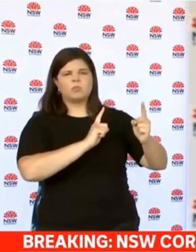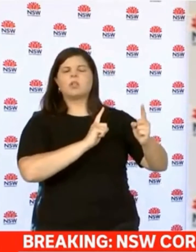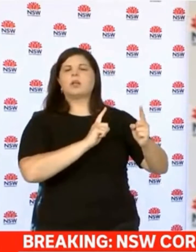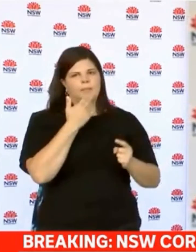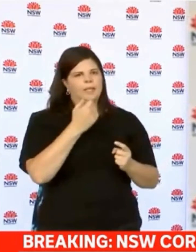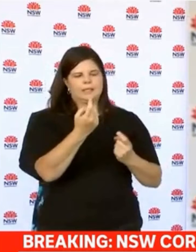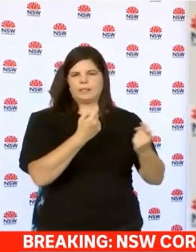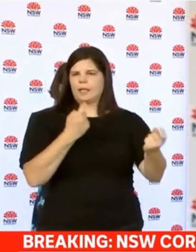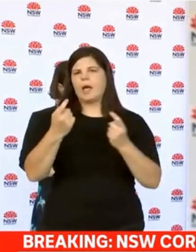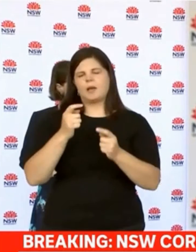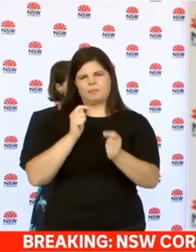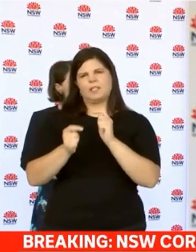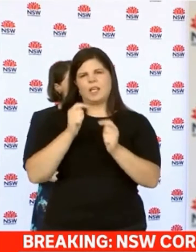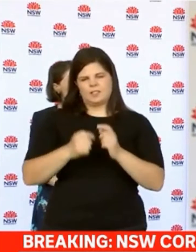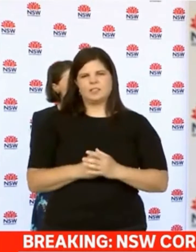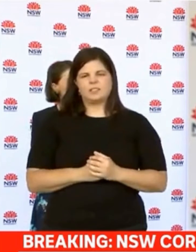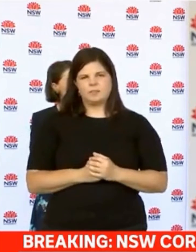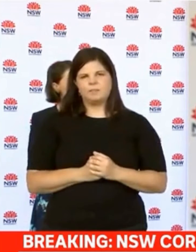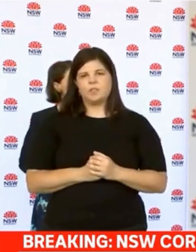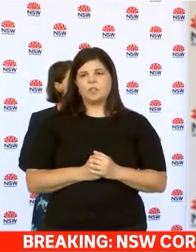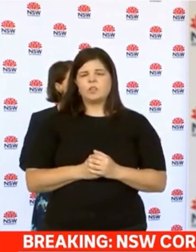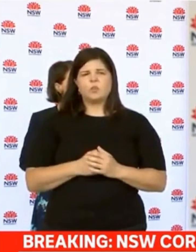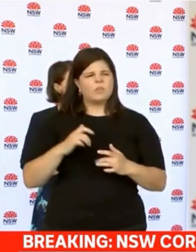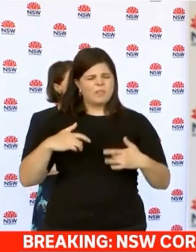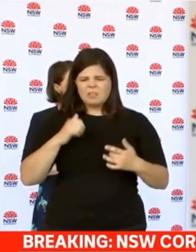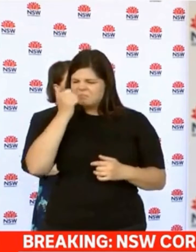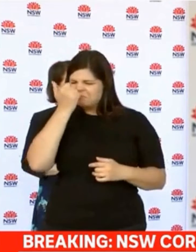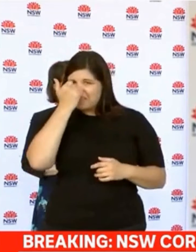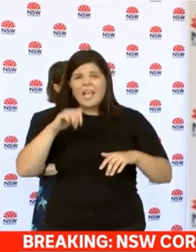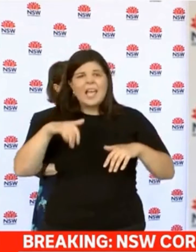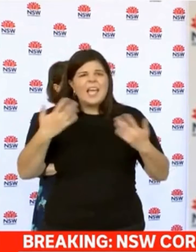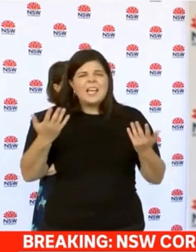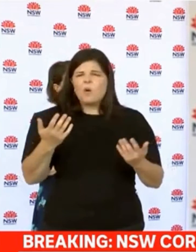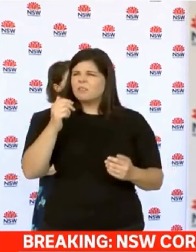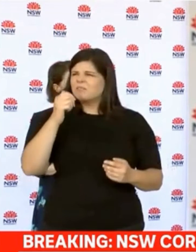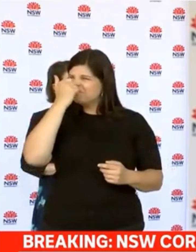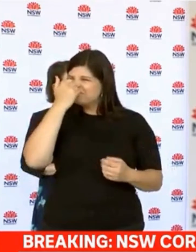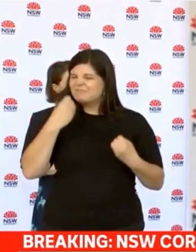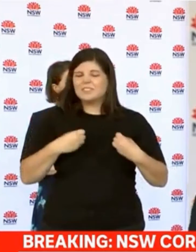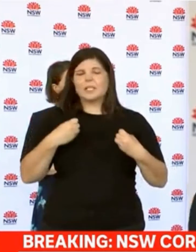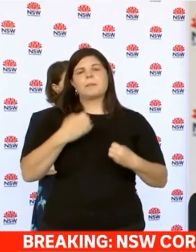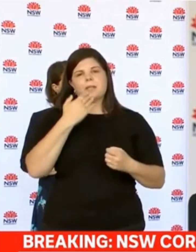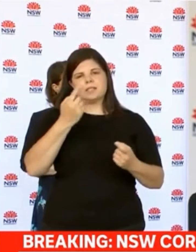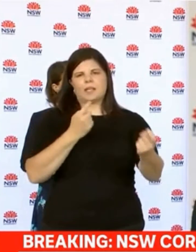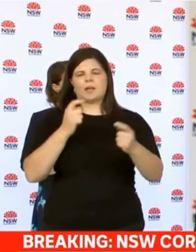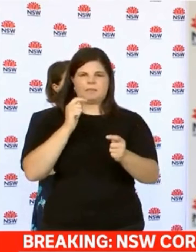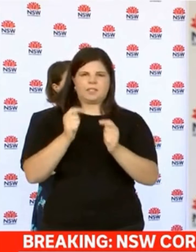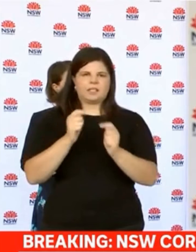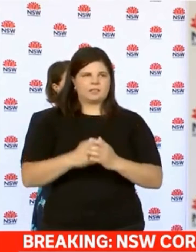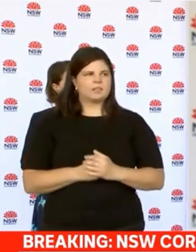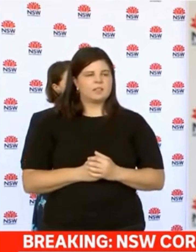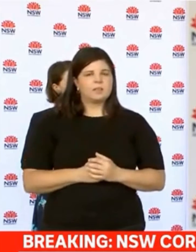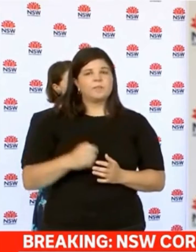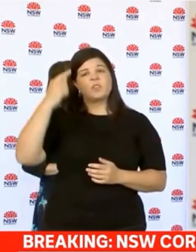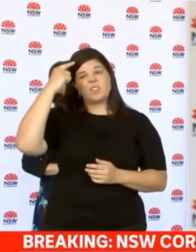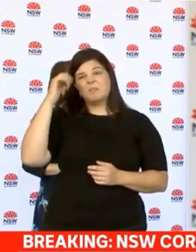health advice appears but importantly anyone who has even the mildest of symptoms coming forward for testing. We believe we'll see more